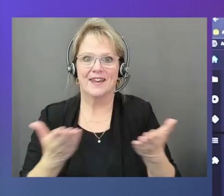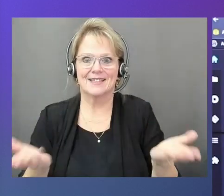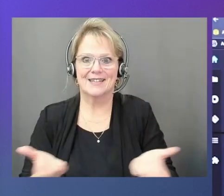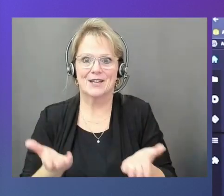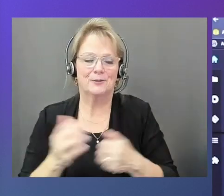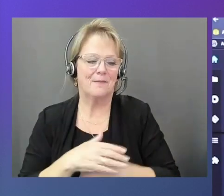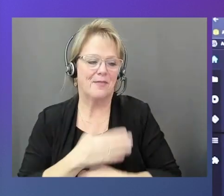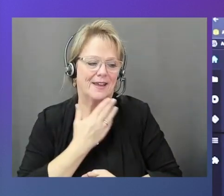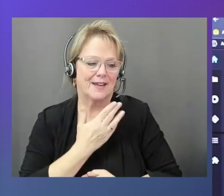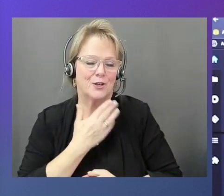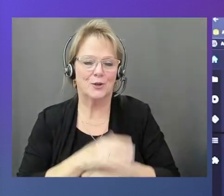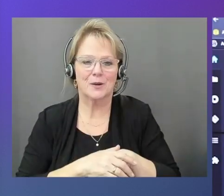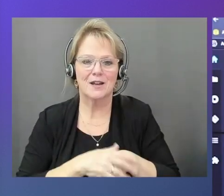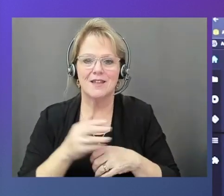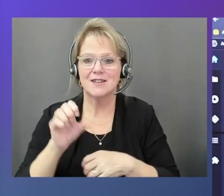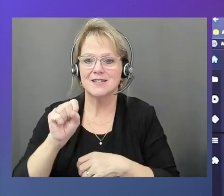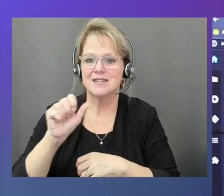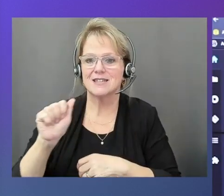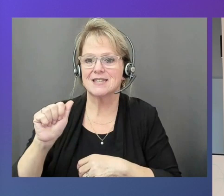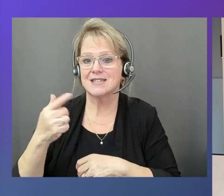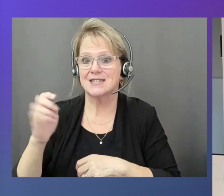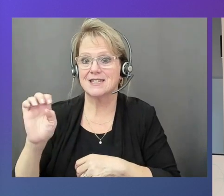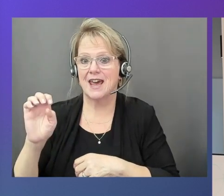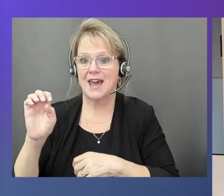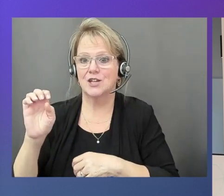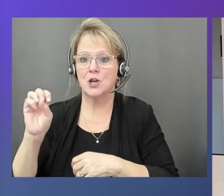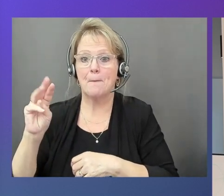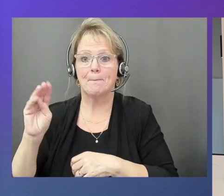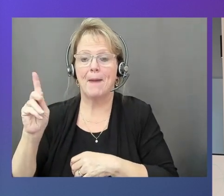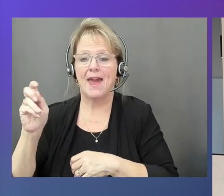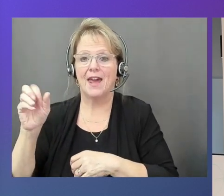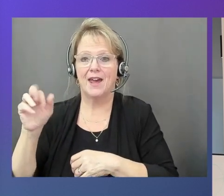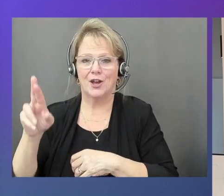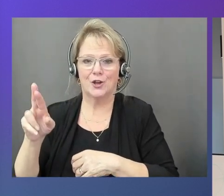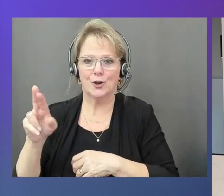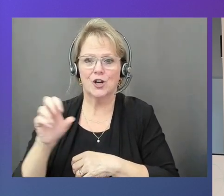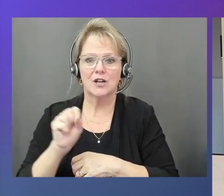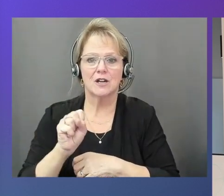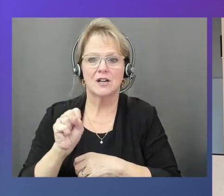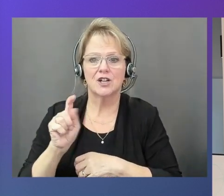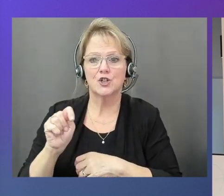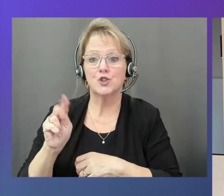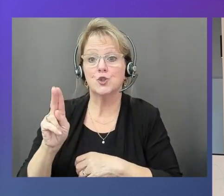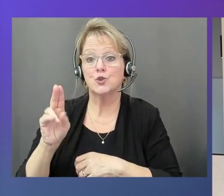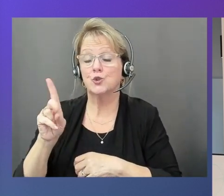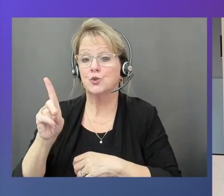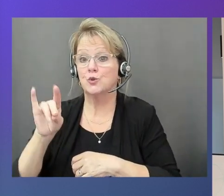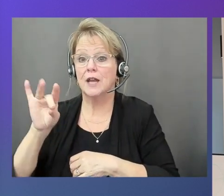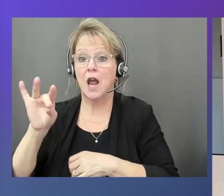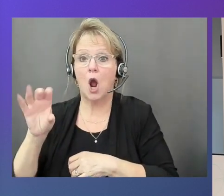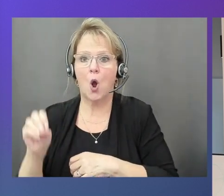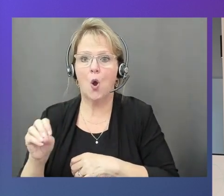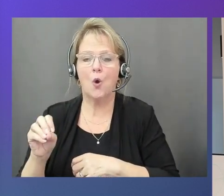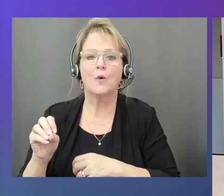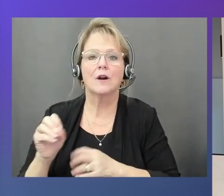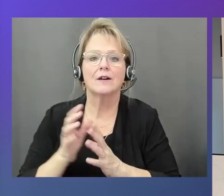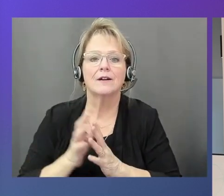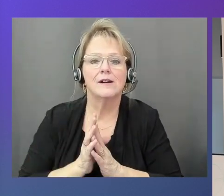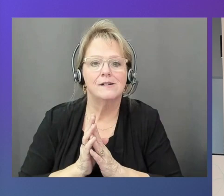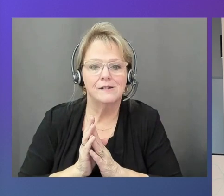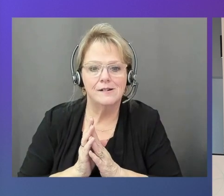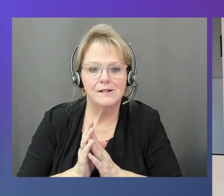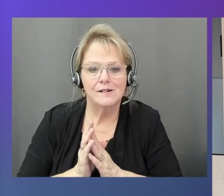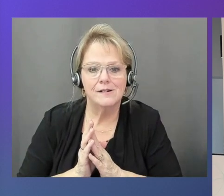So here, this is a SageMaker, basically a studio. That is the very first time you somehow jumpstart where you have pretend models. Or in our case,